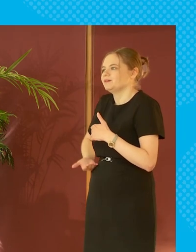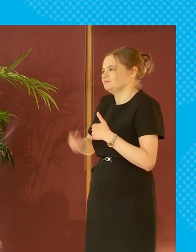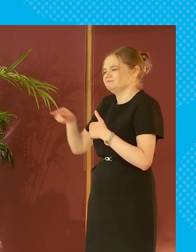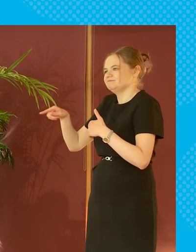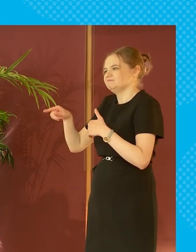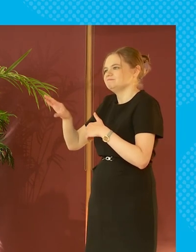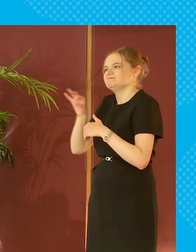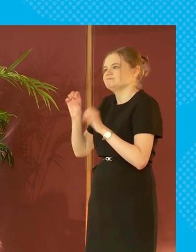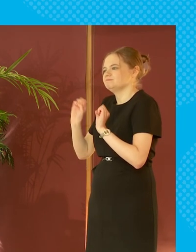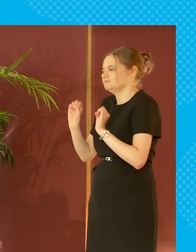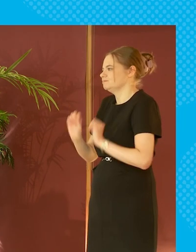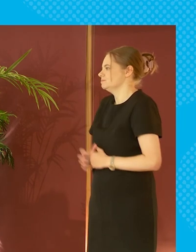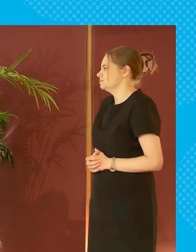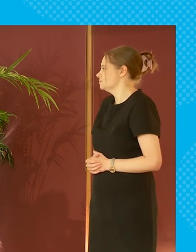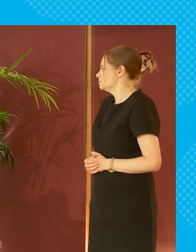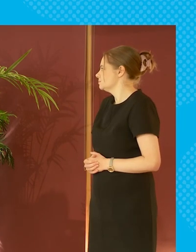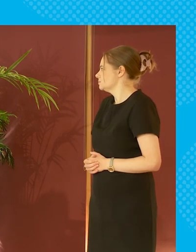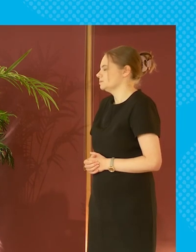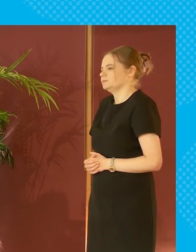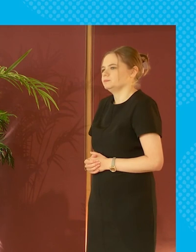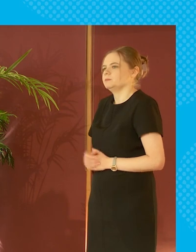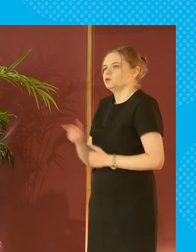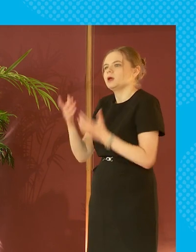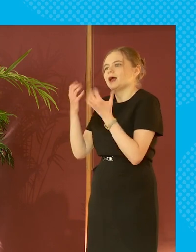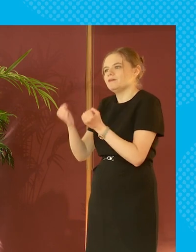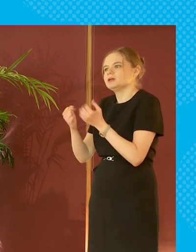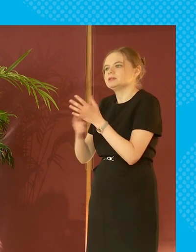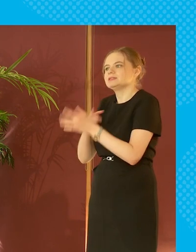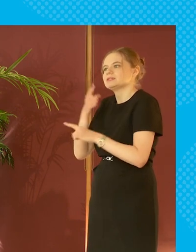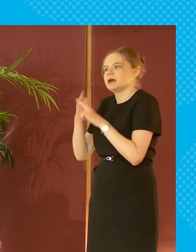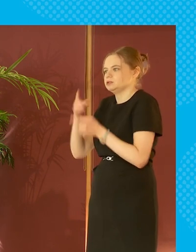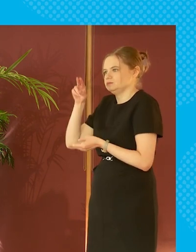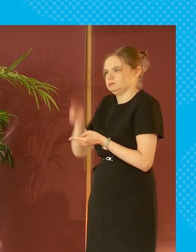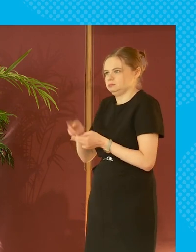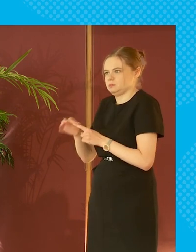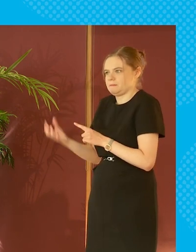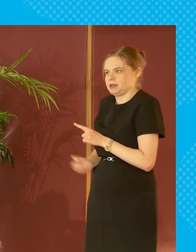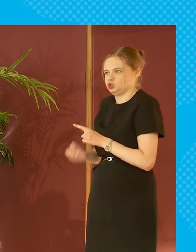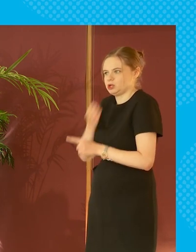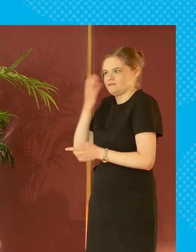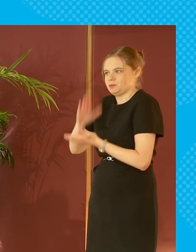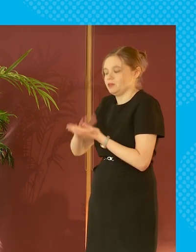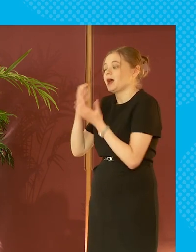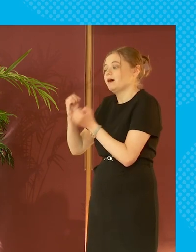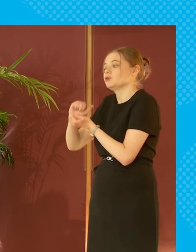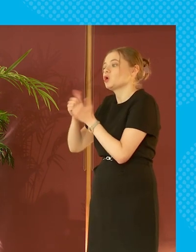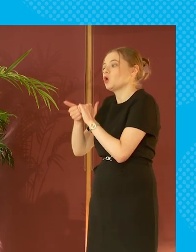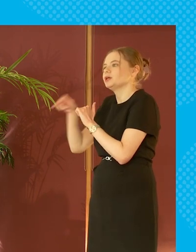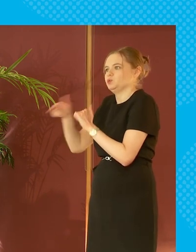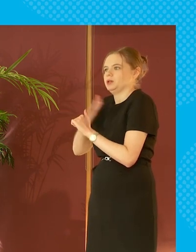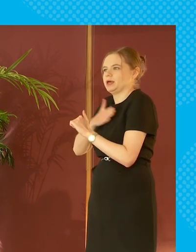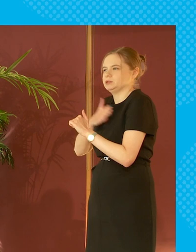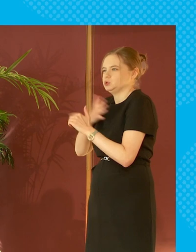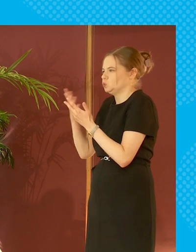we get um tax relief on our pensions every month now i have a colleague that would really like to